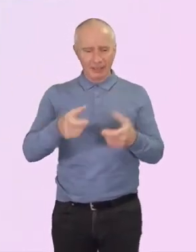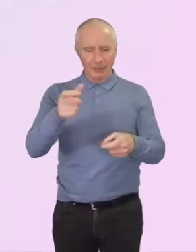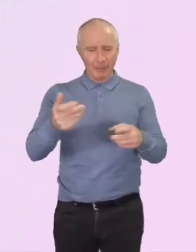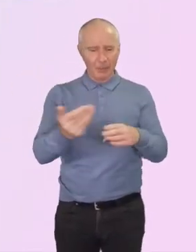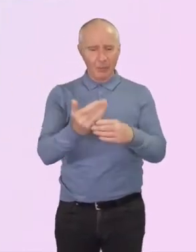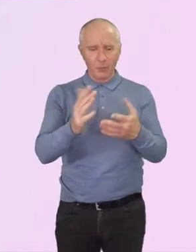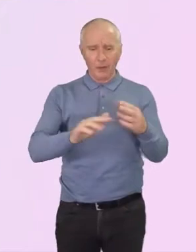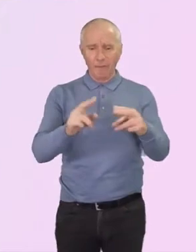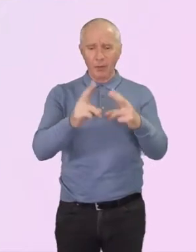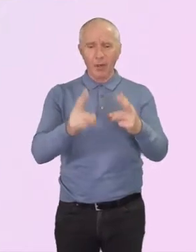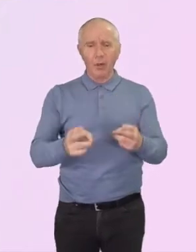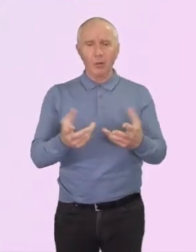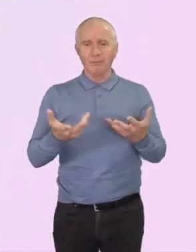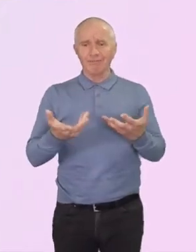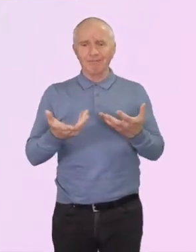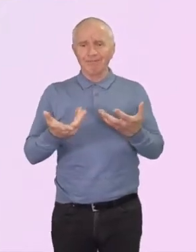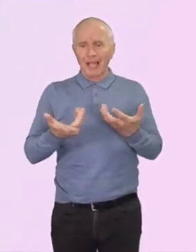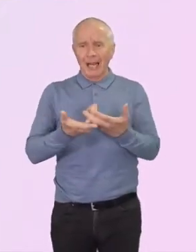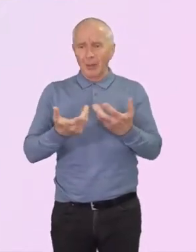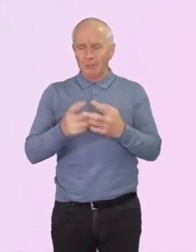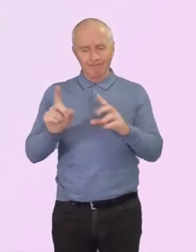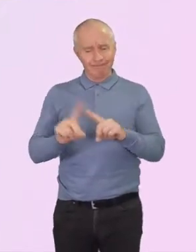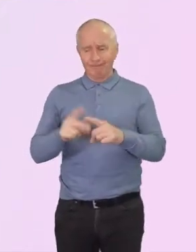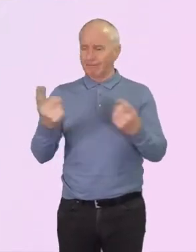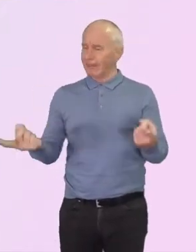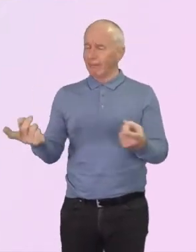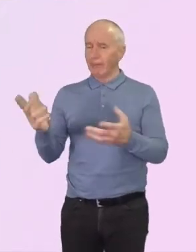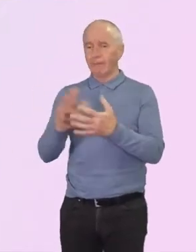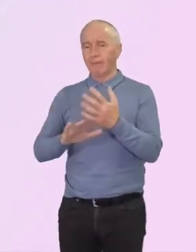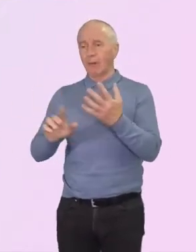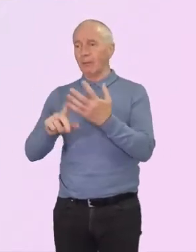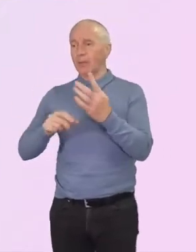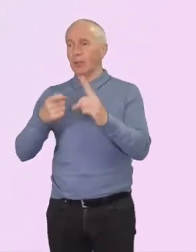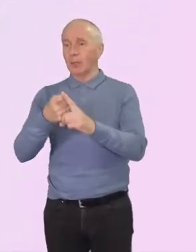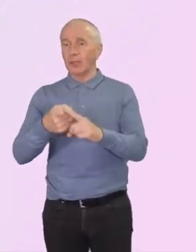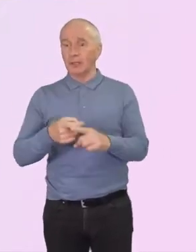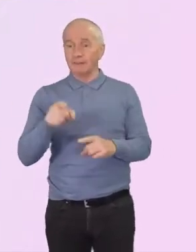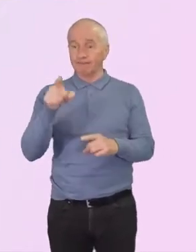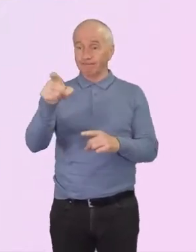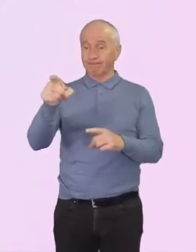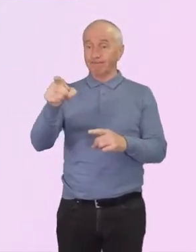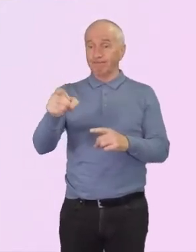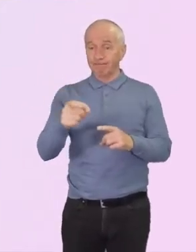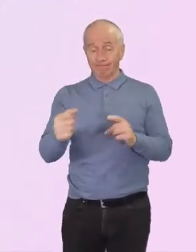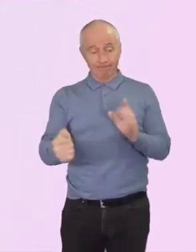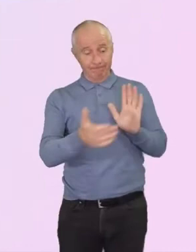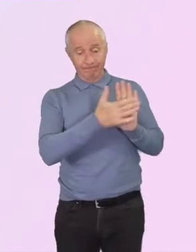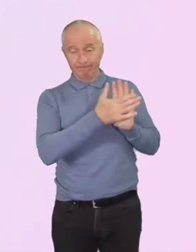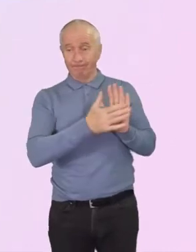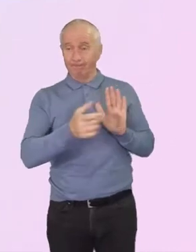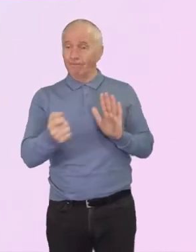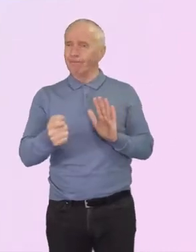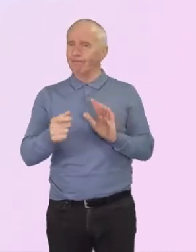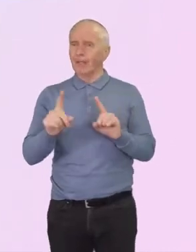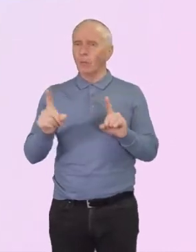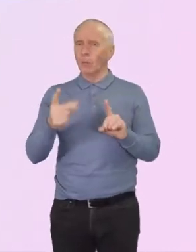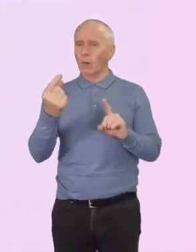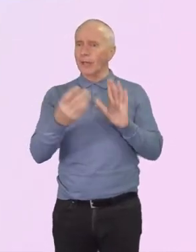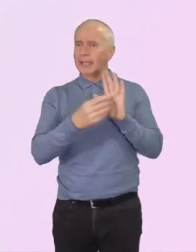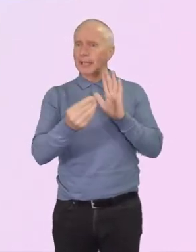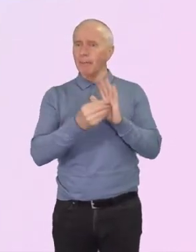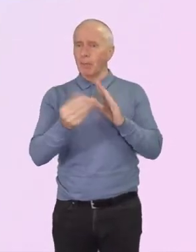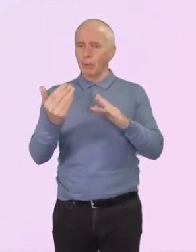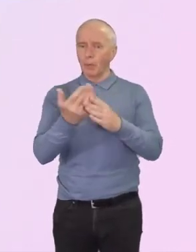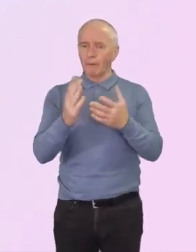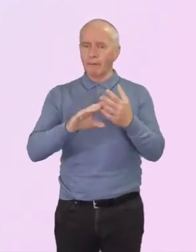very differently indeed. This slide that you can see is one example of working from home. We're